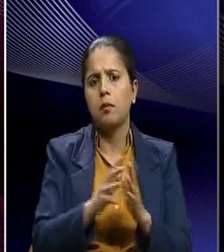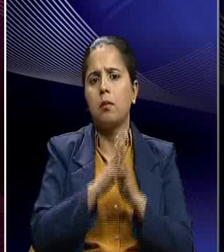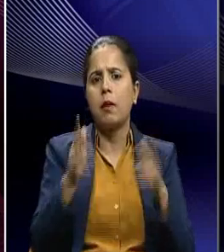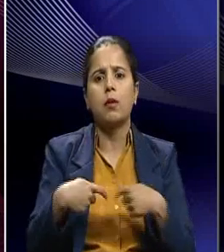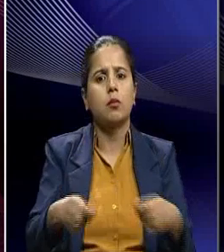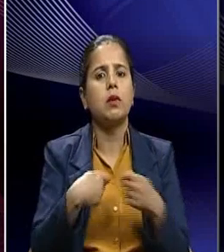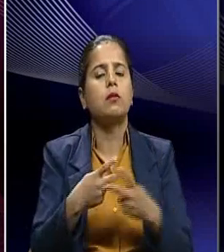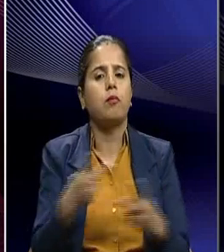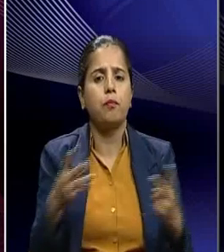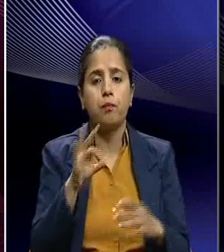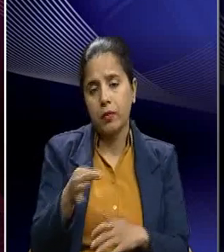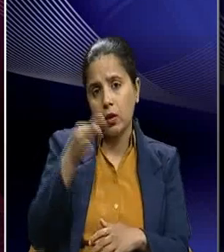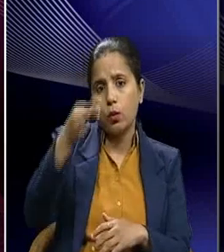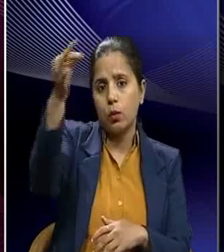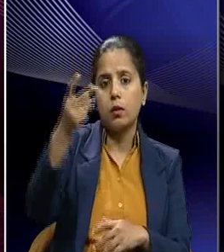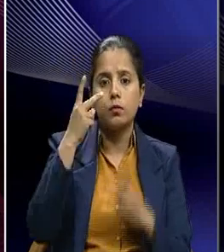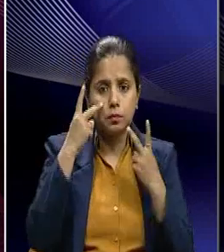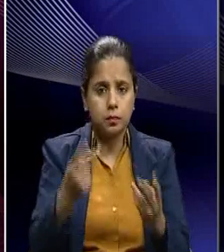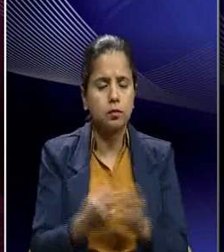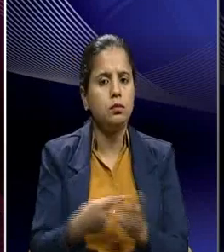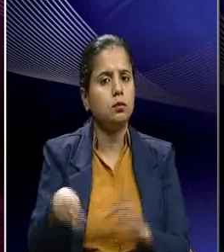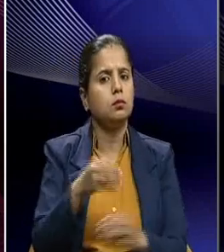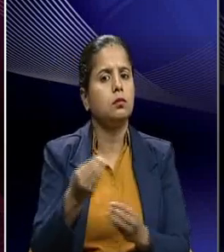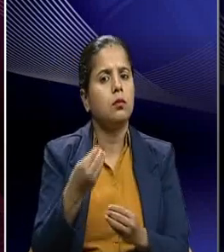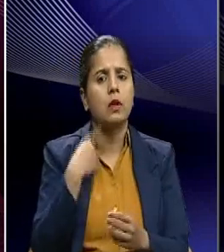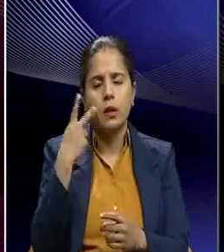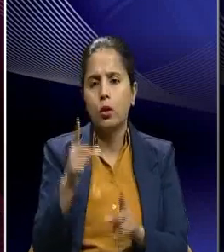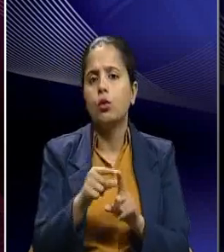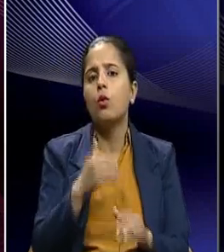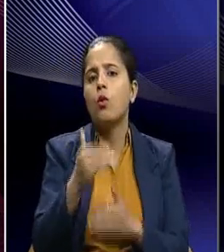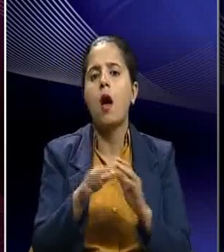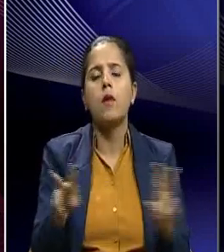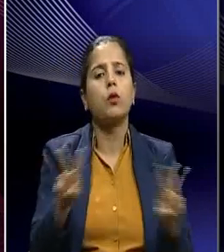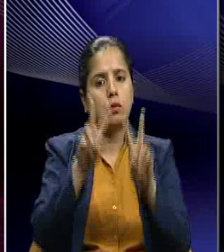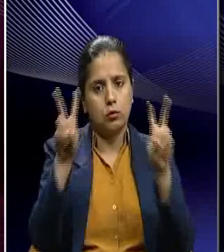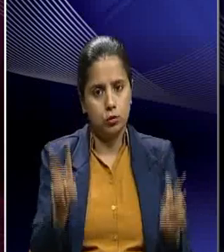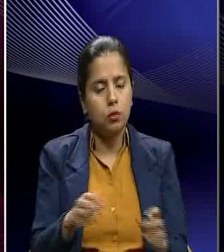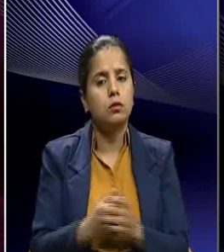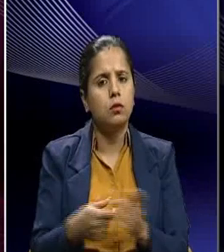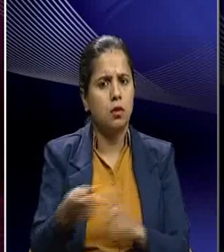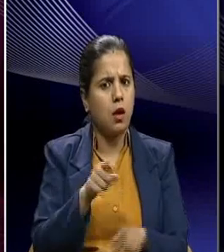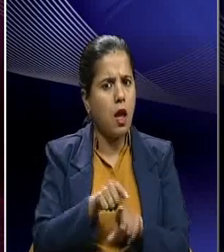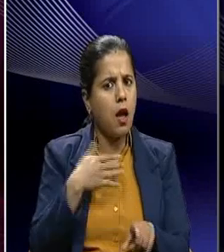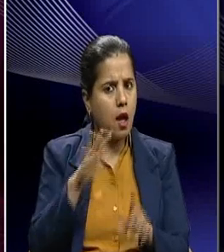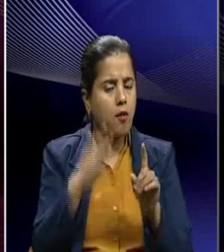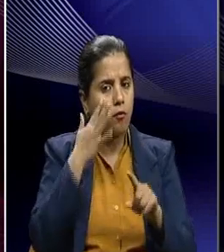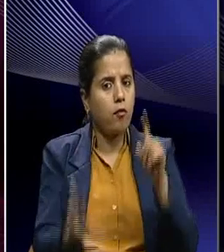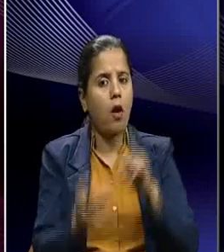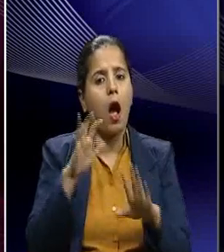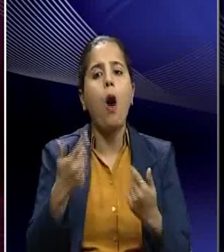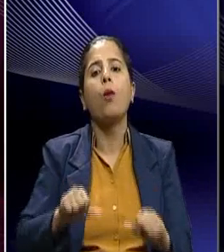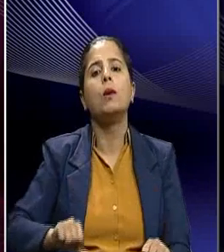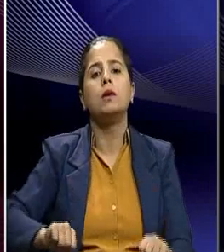in future with some kind of momentum in that context. And we also find that how success